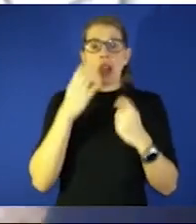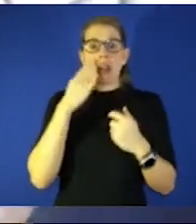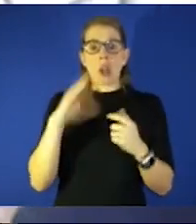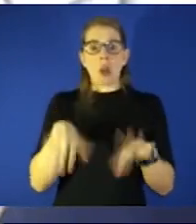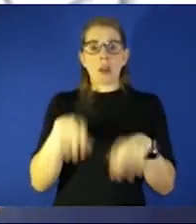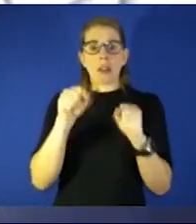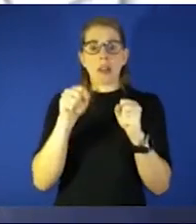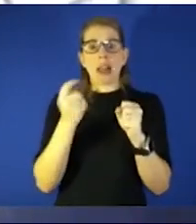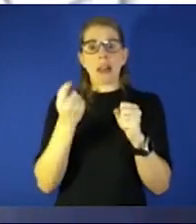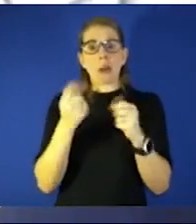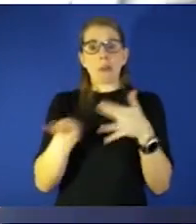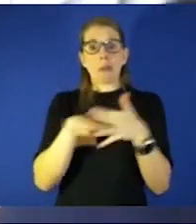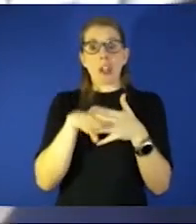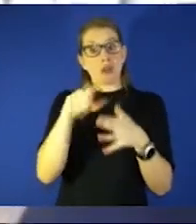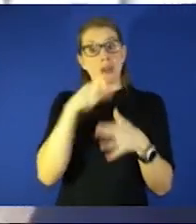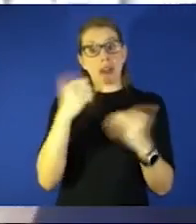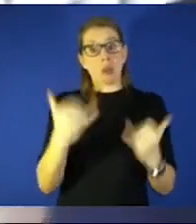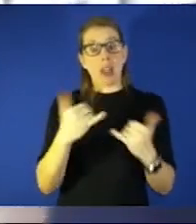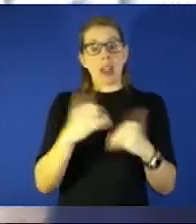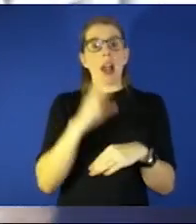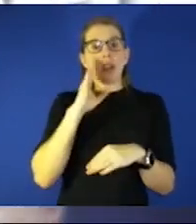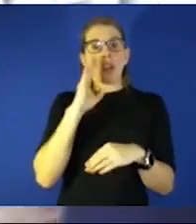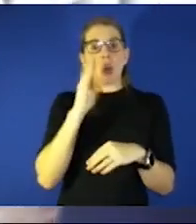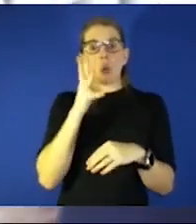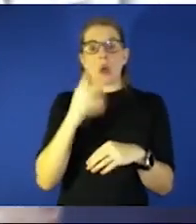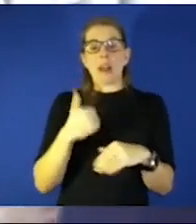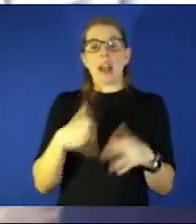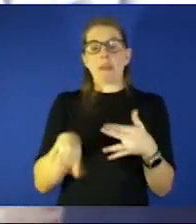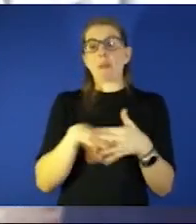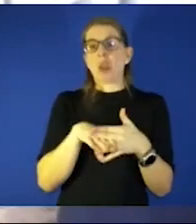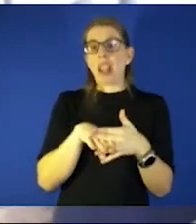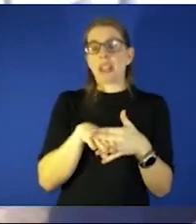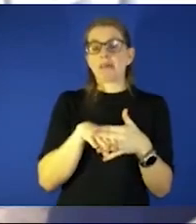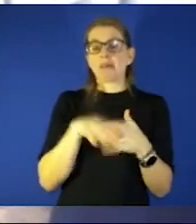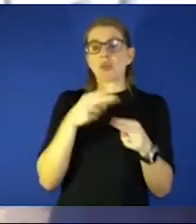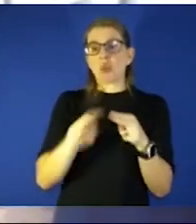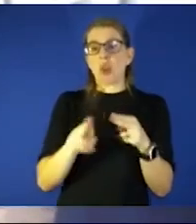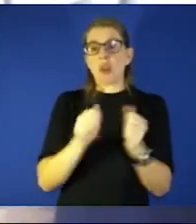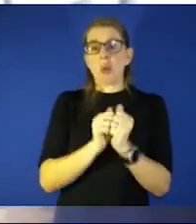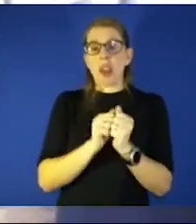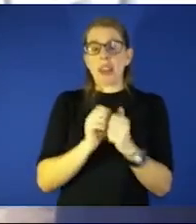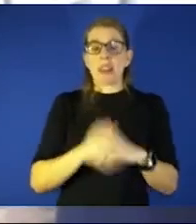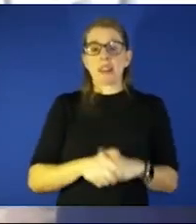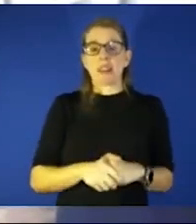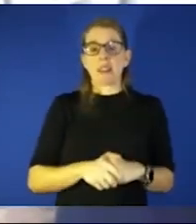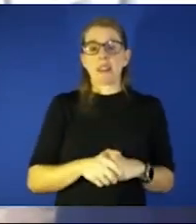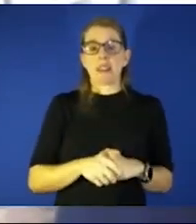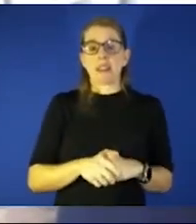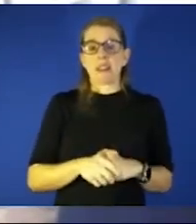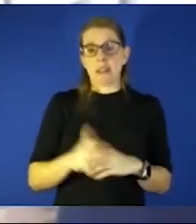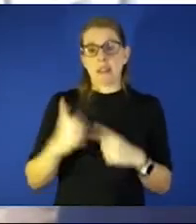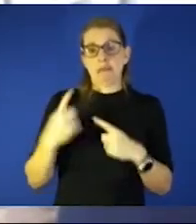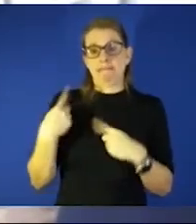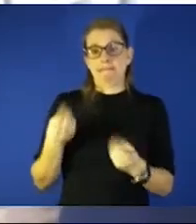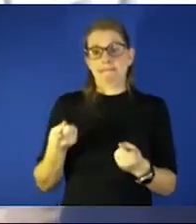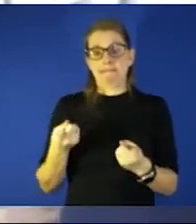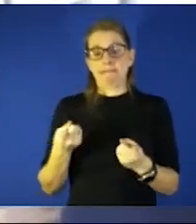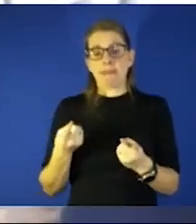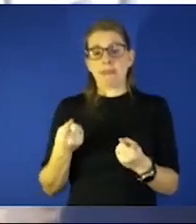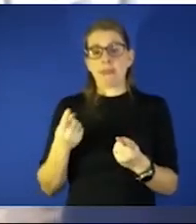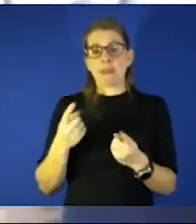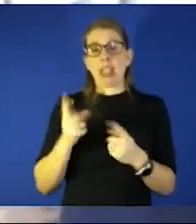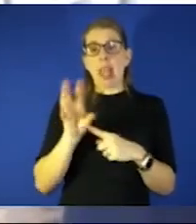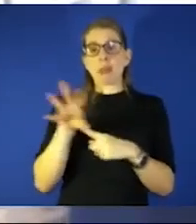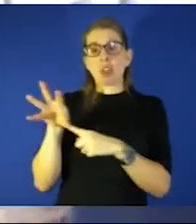bit of a break you're not today but we're taking a little bit of a break with these um these uh past episodes which are nice to look back